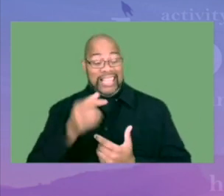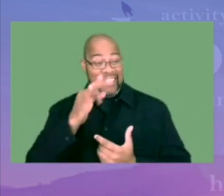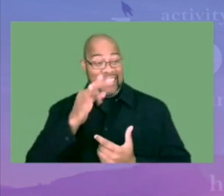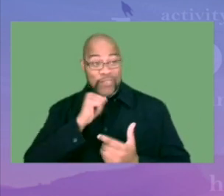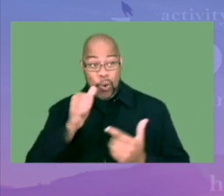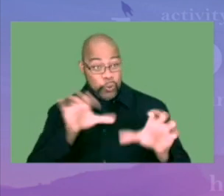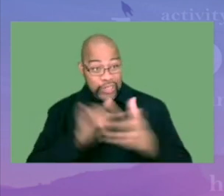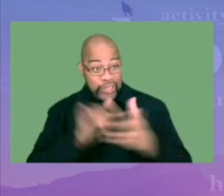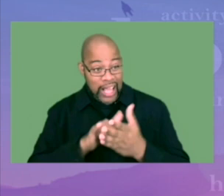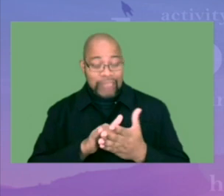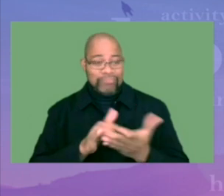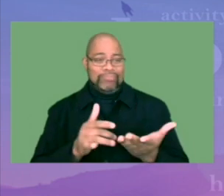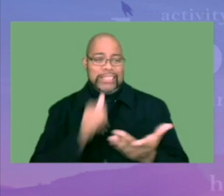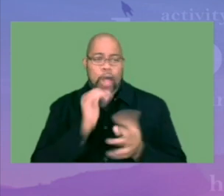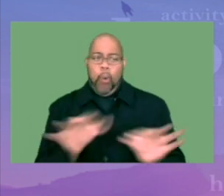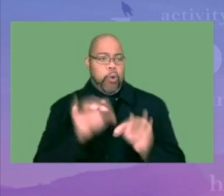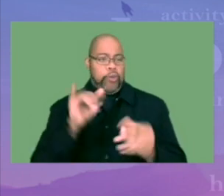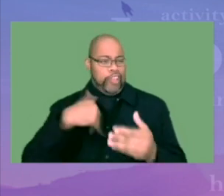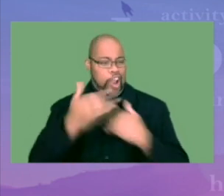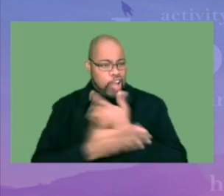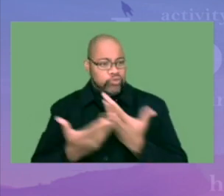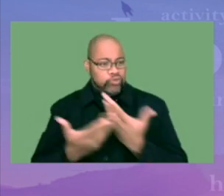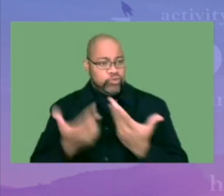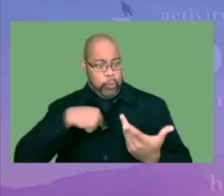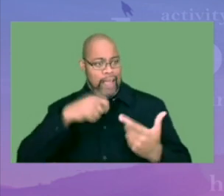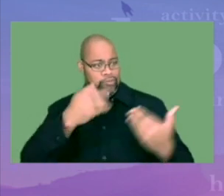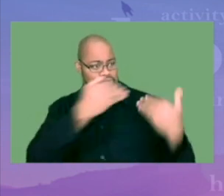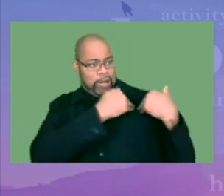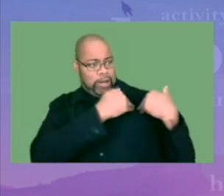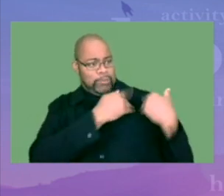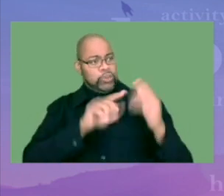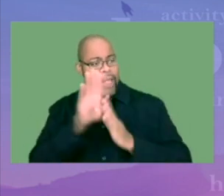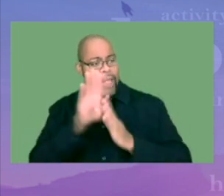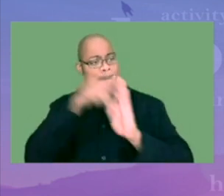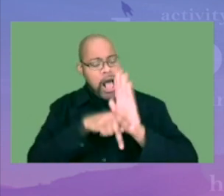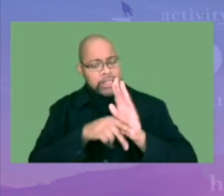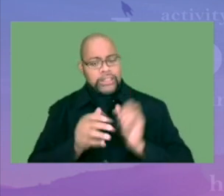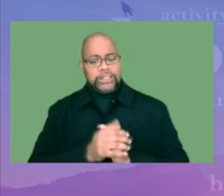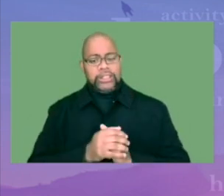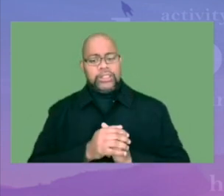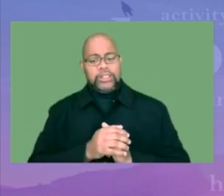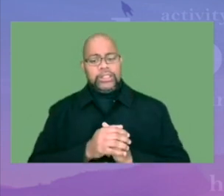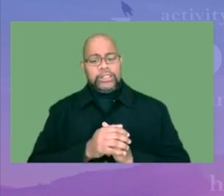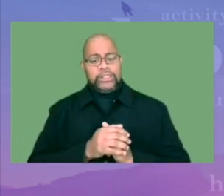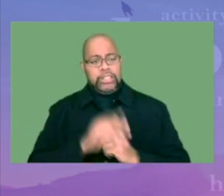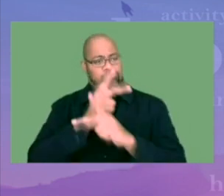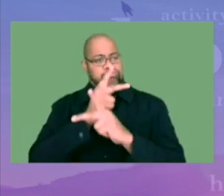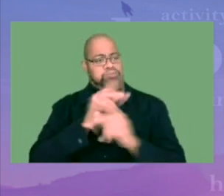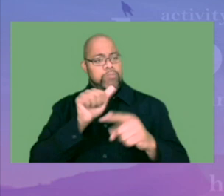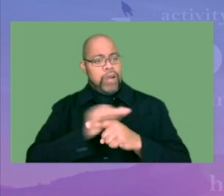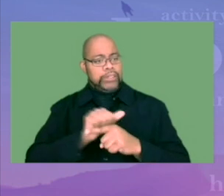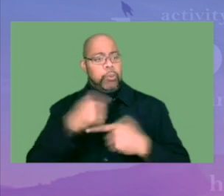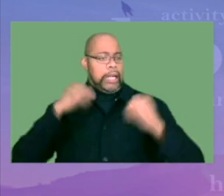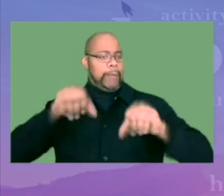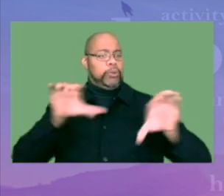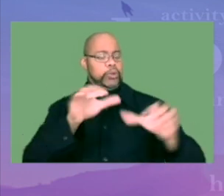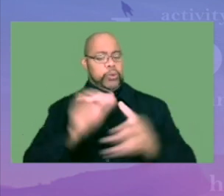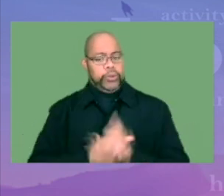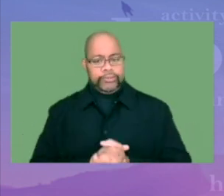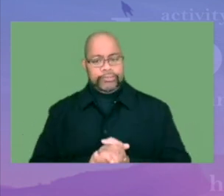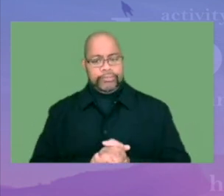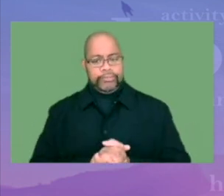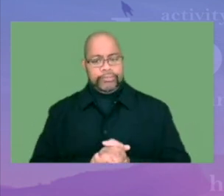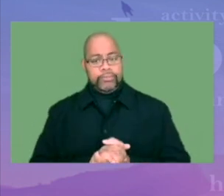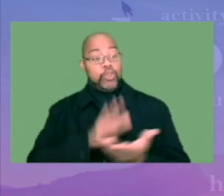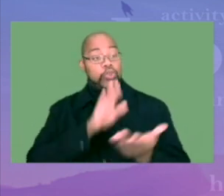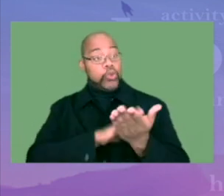Anything less is unworthy of our country and what we, those entrusted with developing policy and stewarding practice